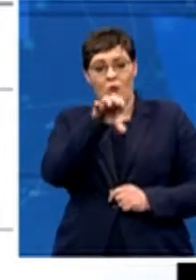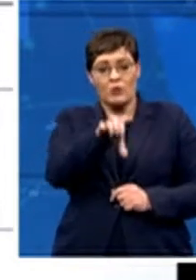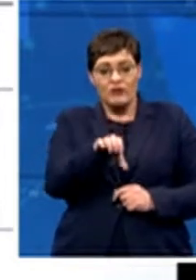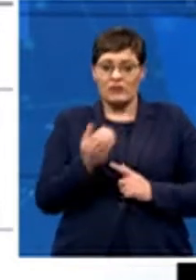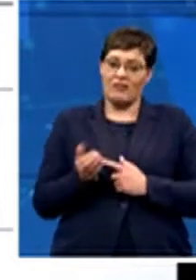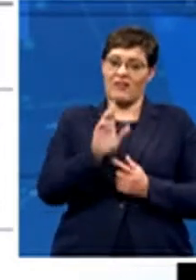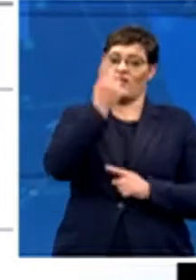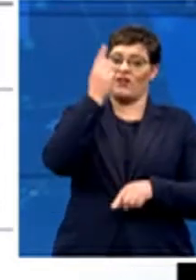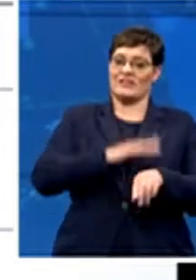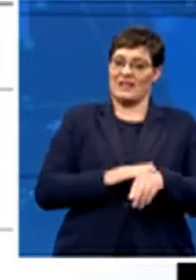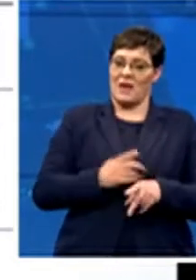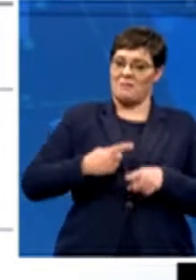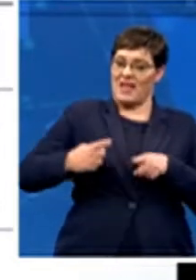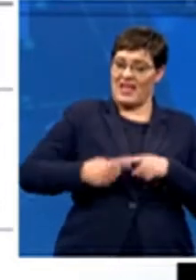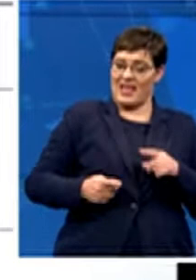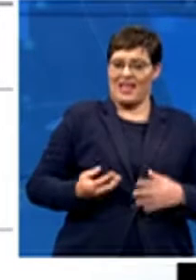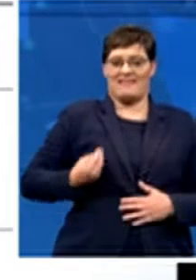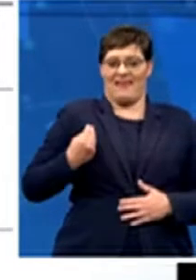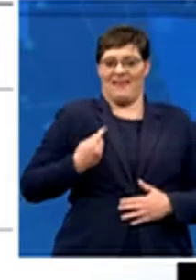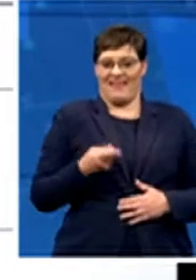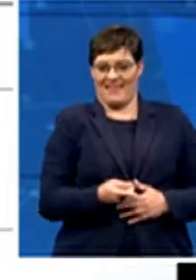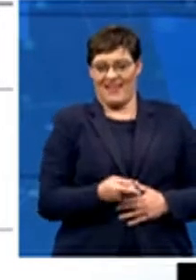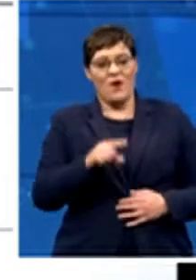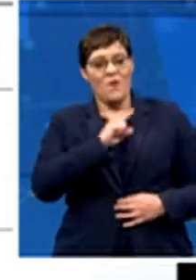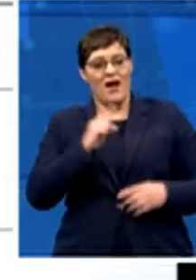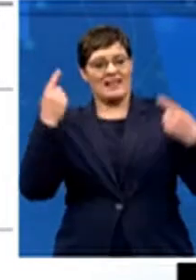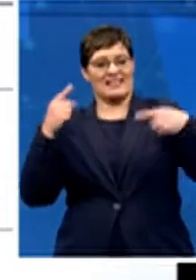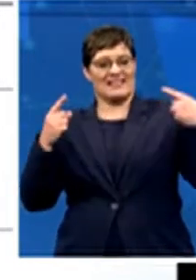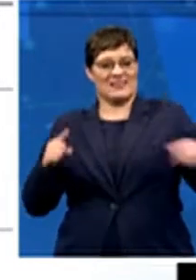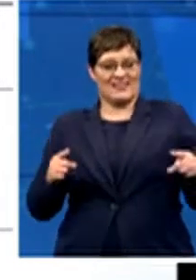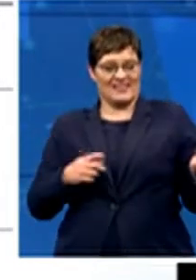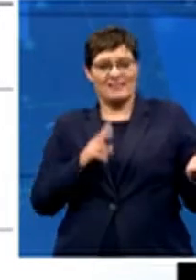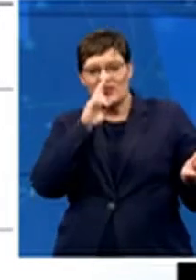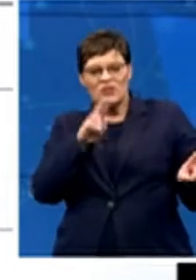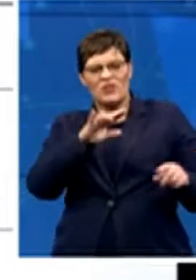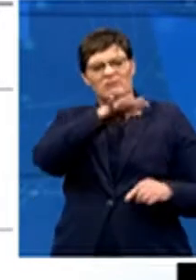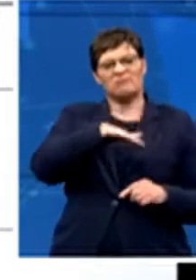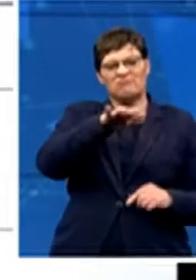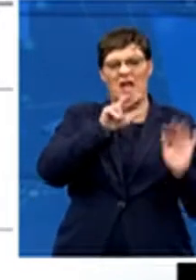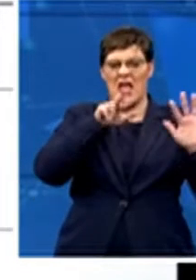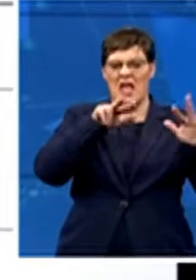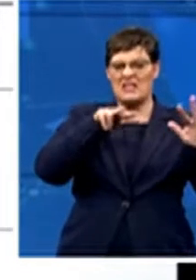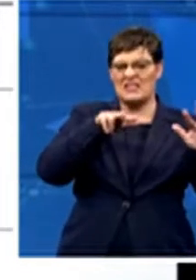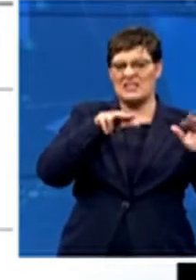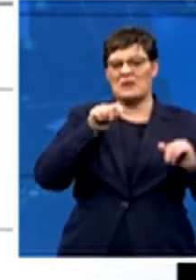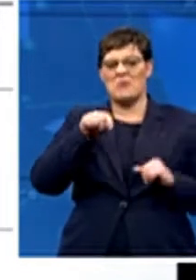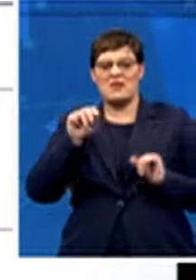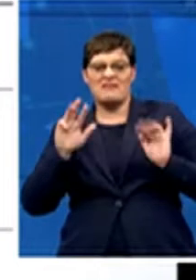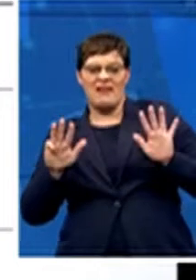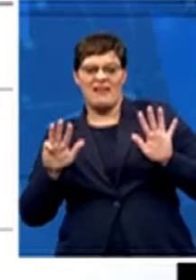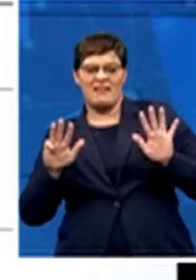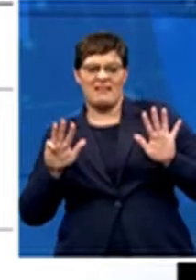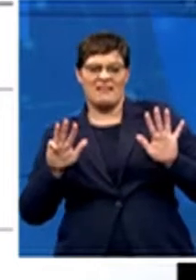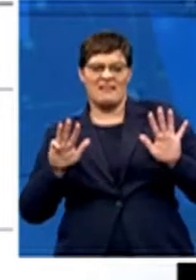young because they were successful. If you look at it, the average age was 18.9, playing amateur cricket. And by age